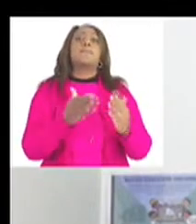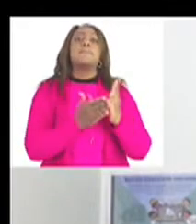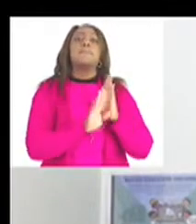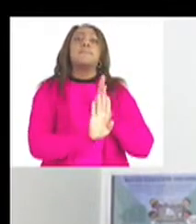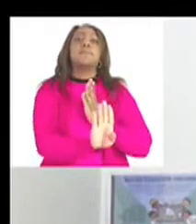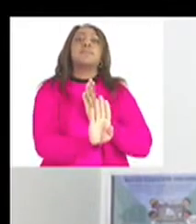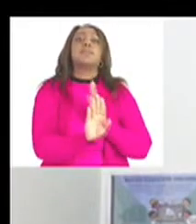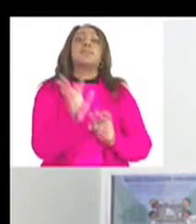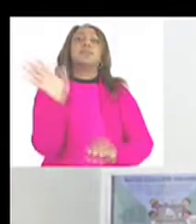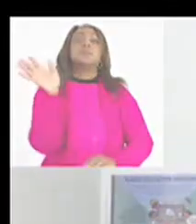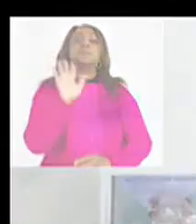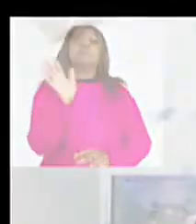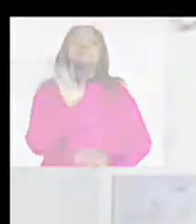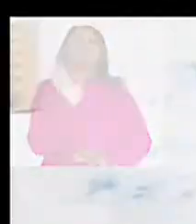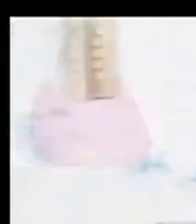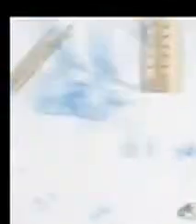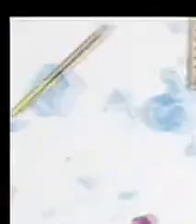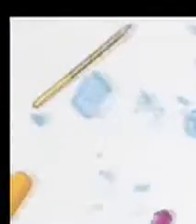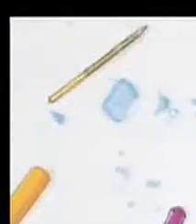bye-bye